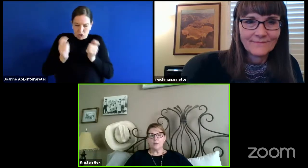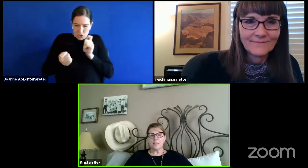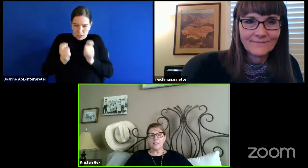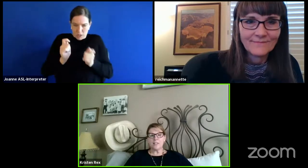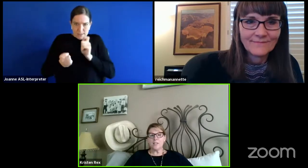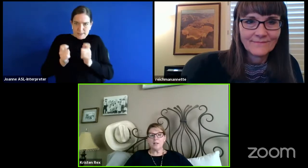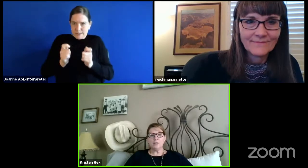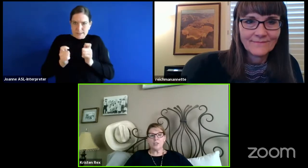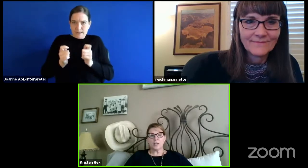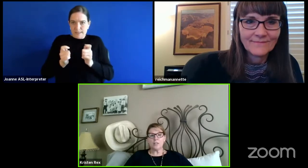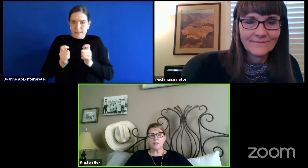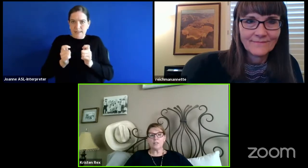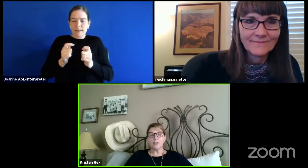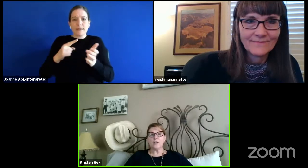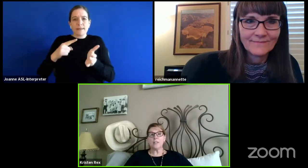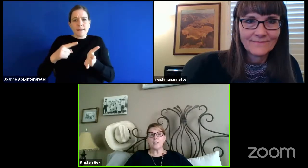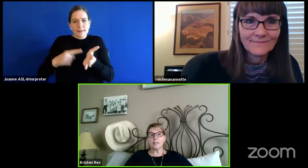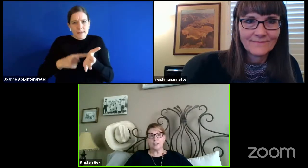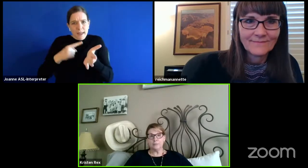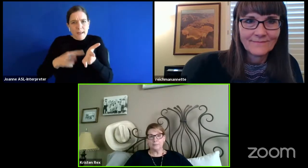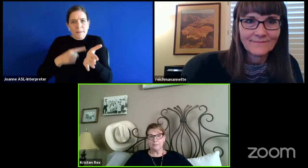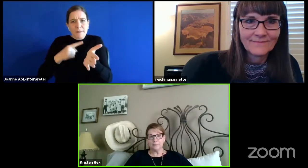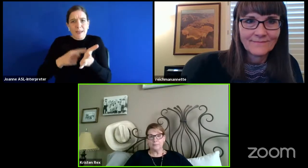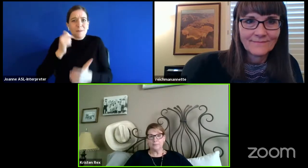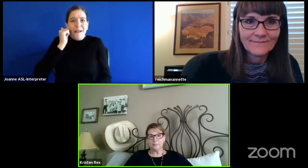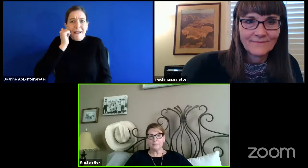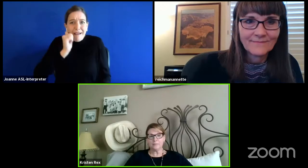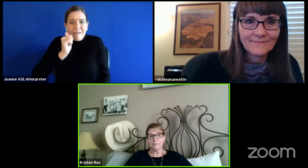with sometimes changes occurring daily.